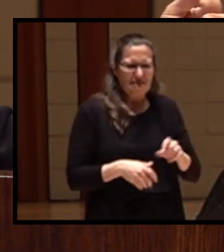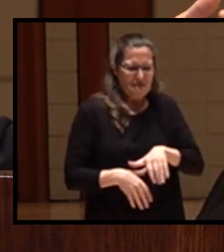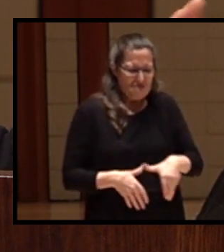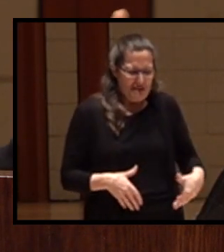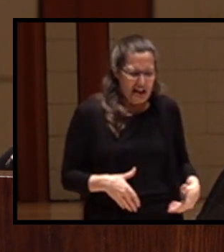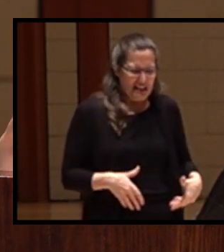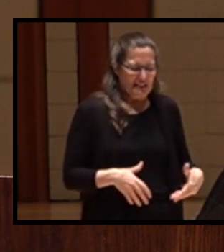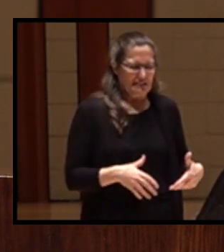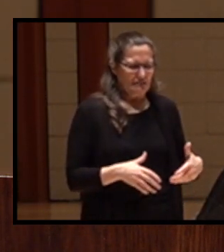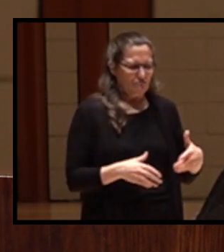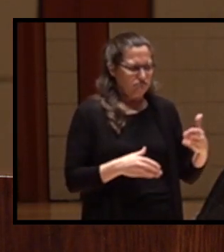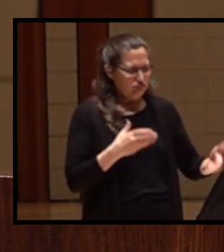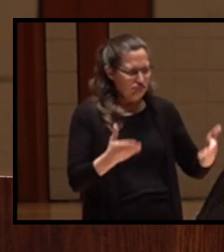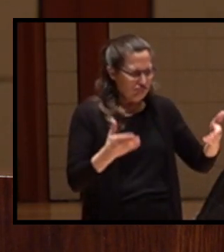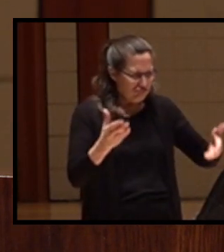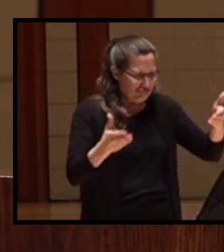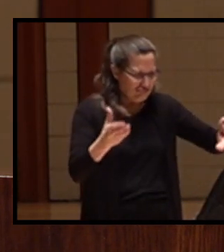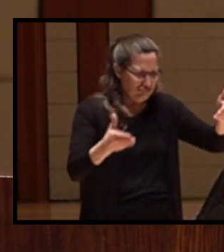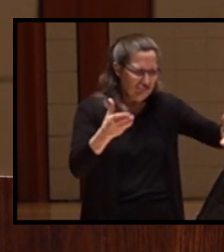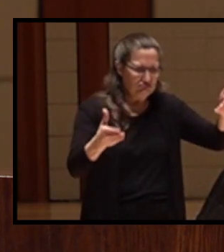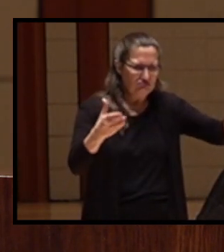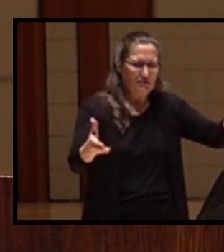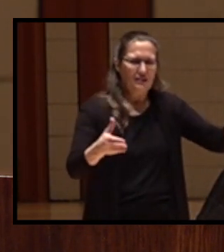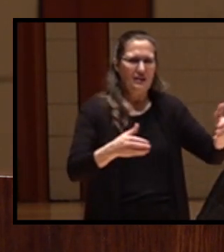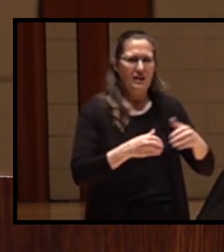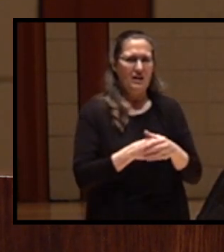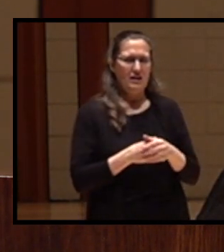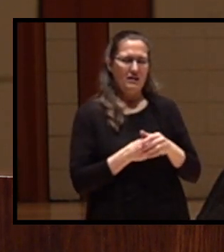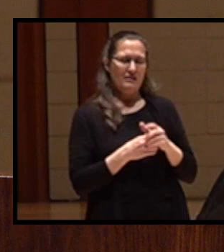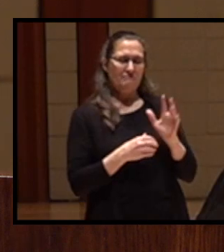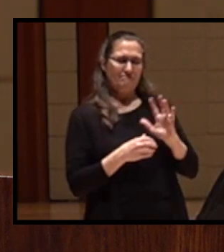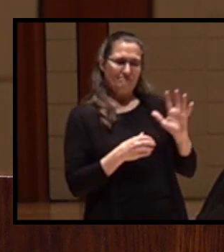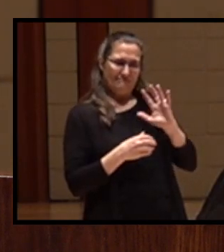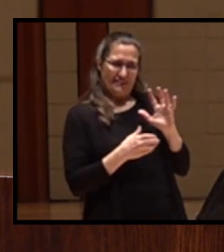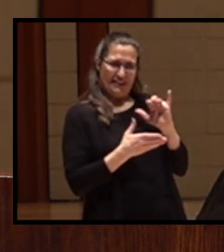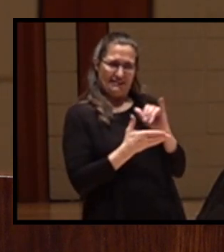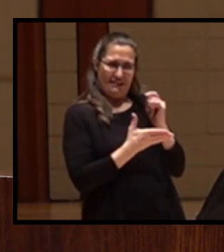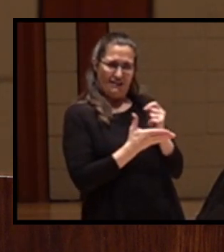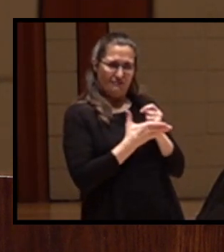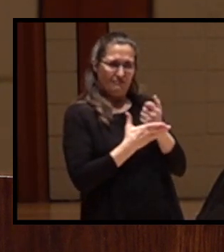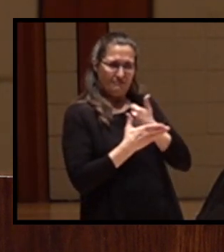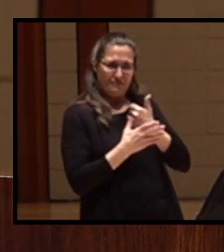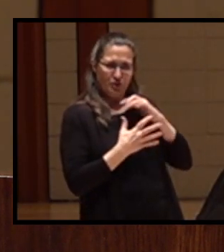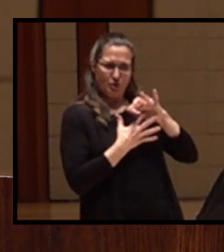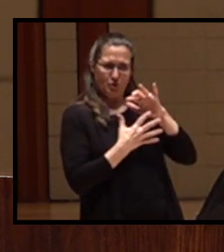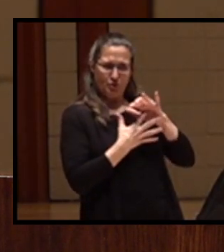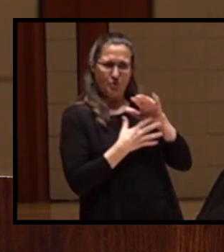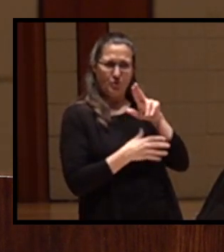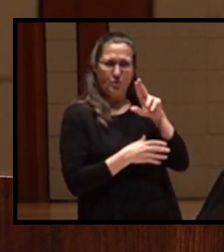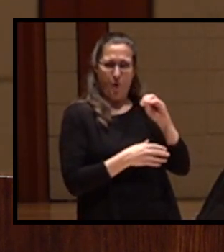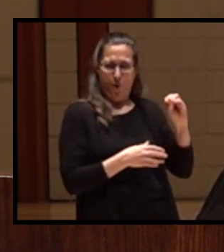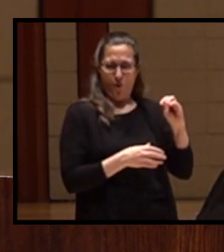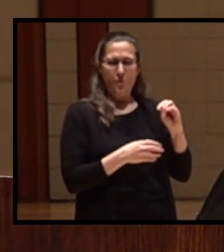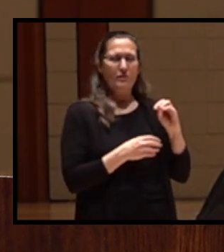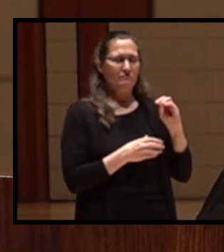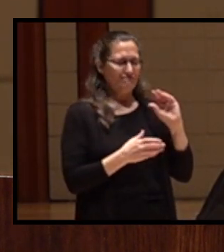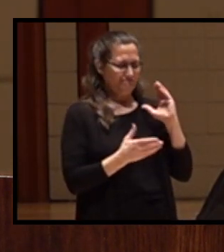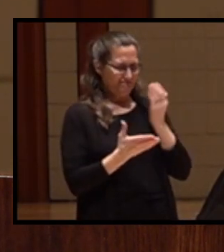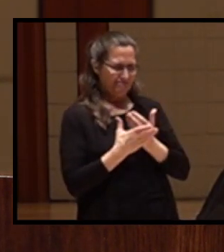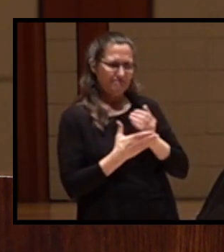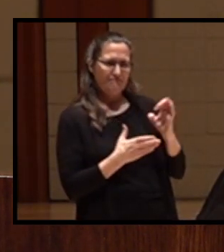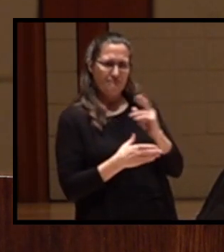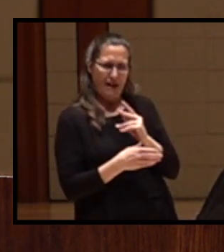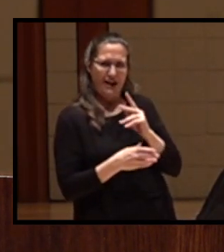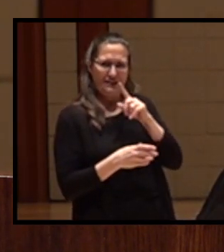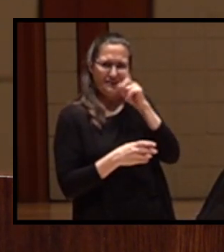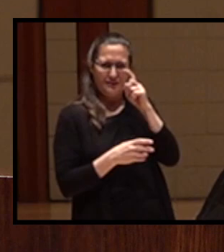layers deep. I was a junior at the University of Oregon at the time, home for the summer for an